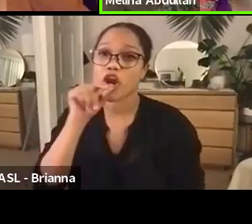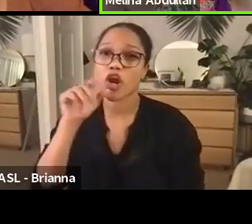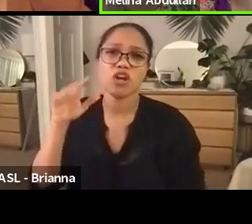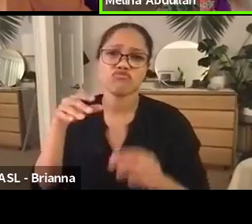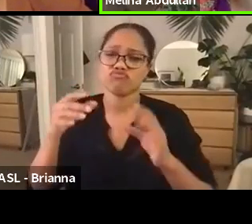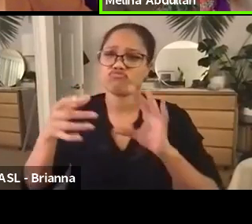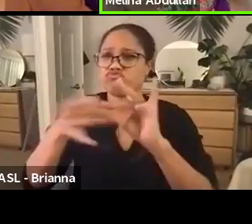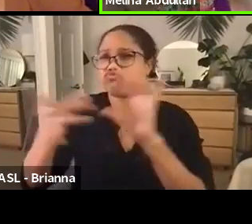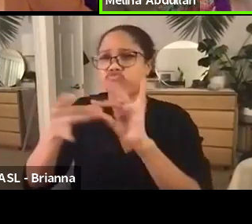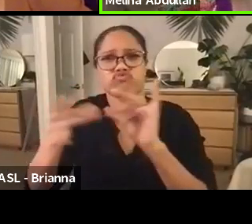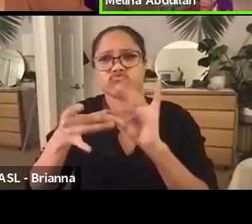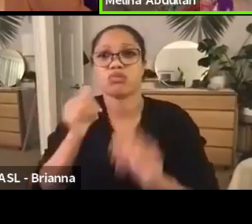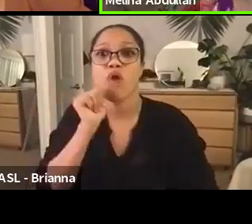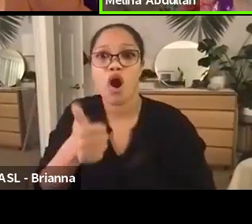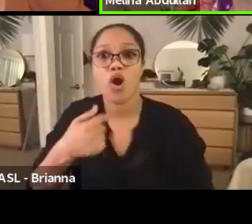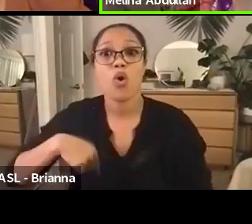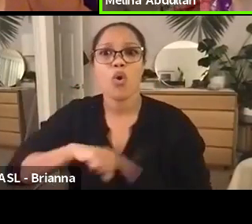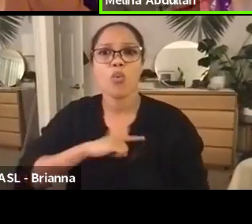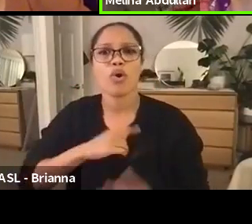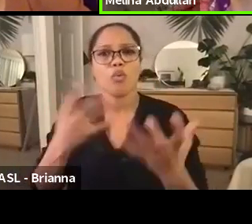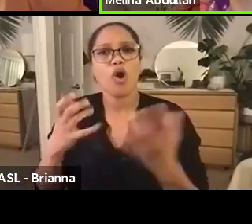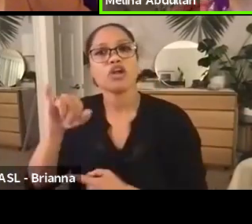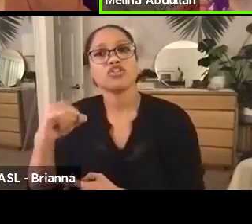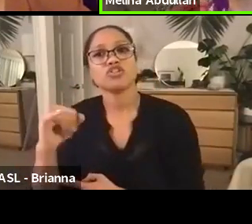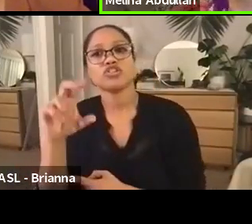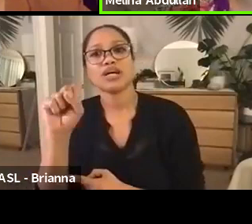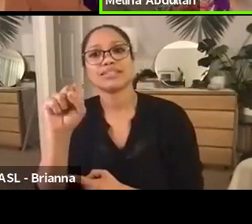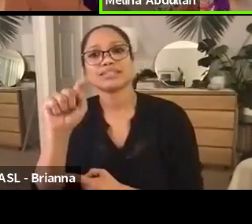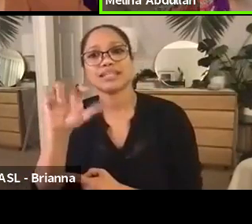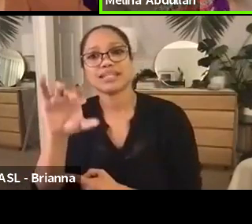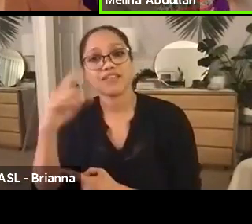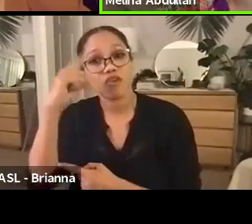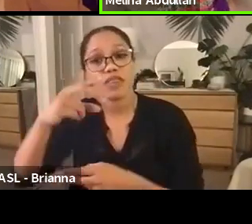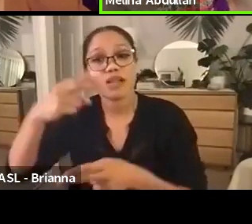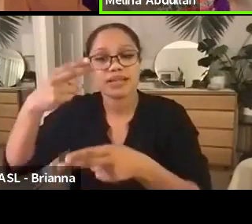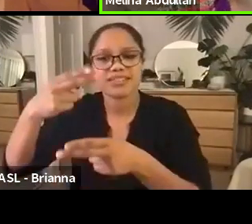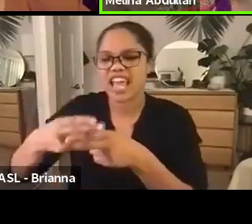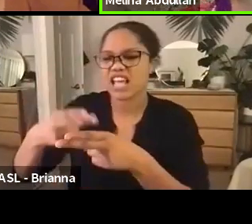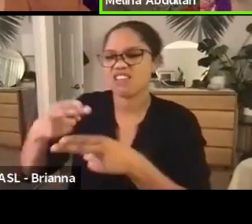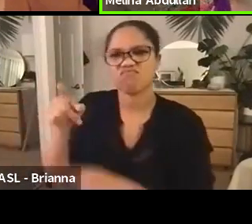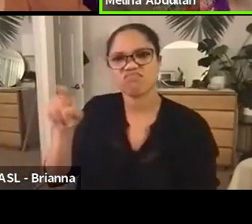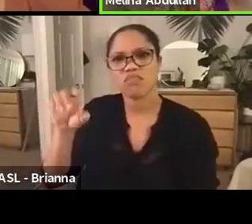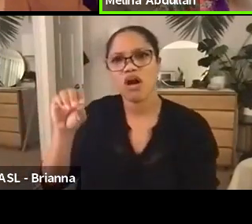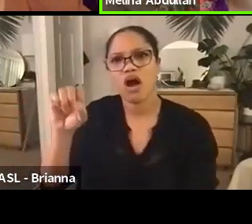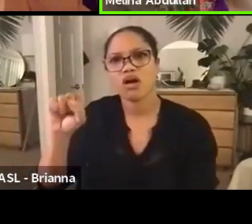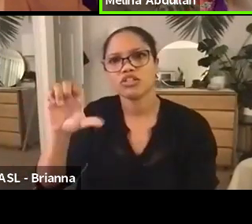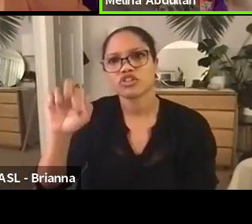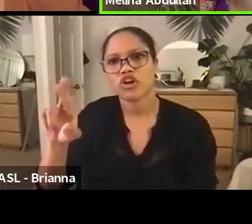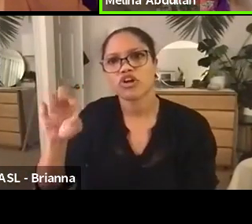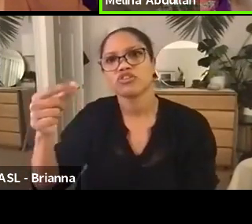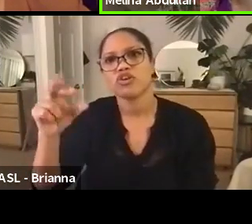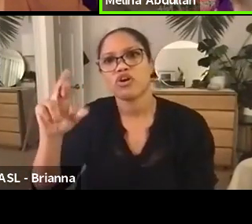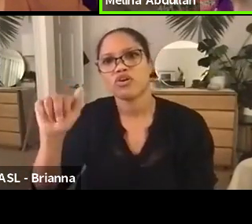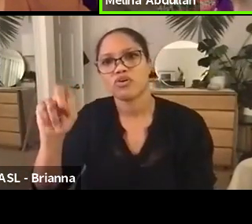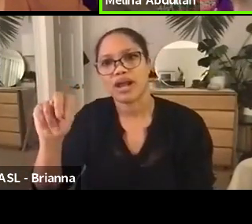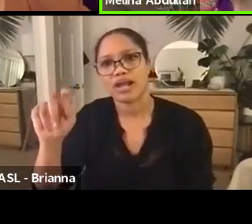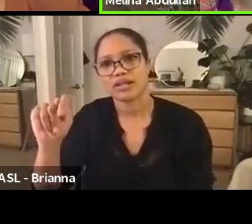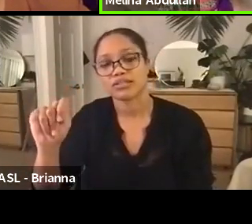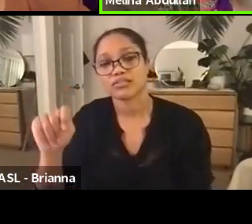Justice in the name of Oscar Grant. Many of you know that in January 2009,